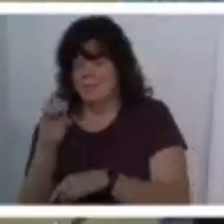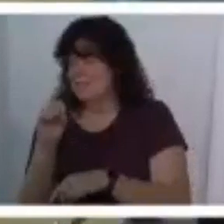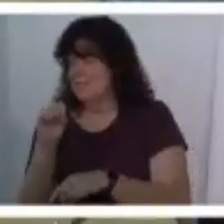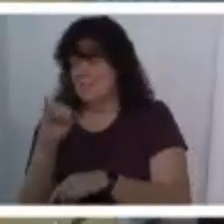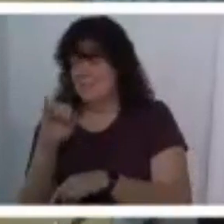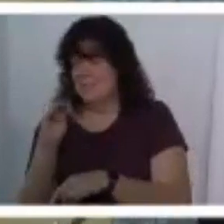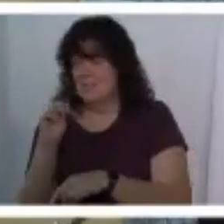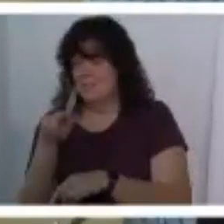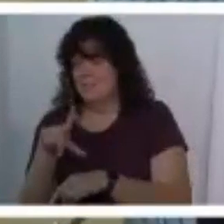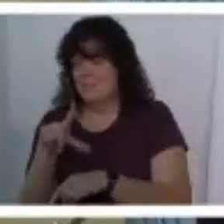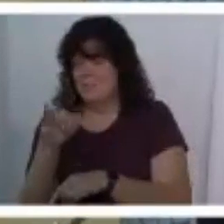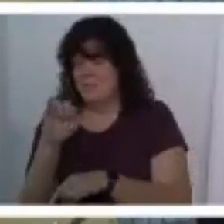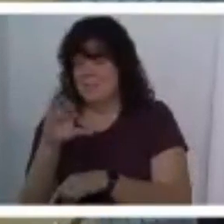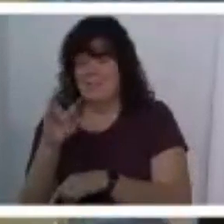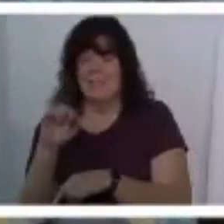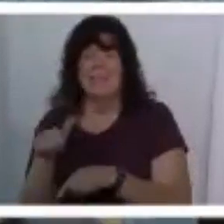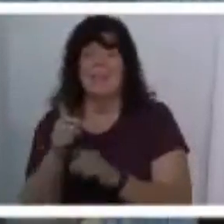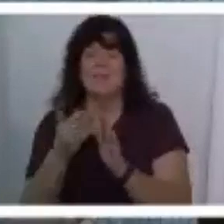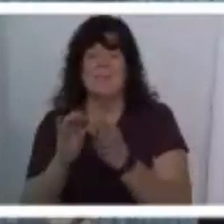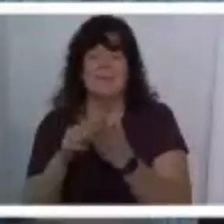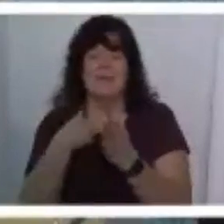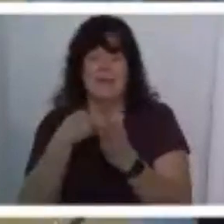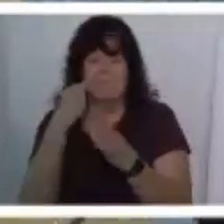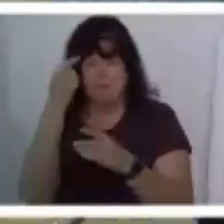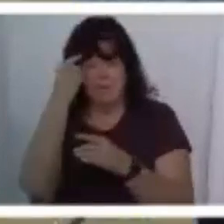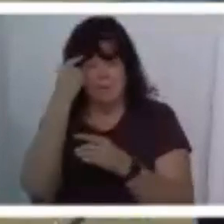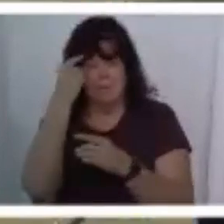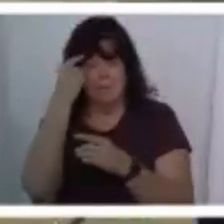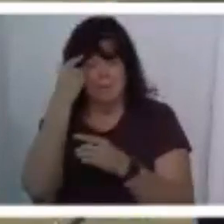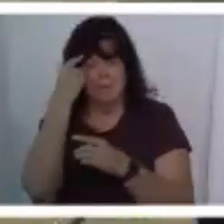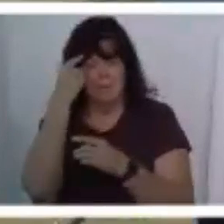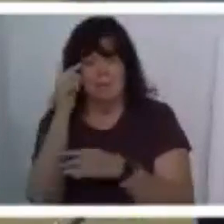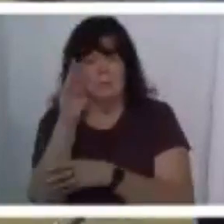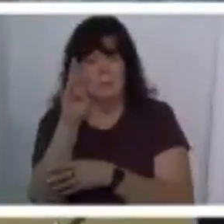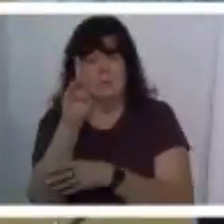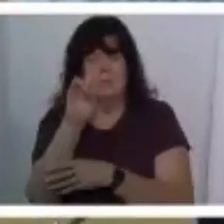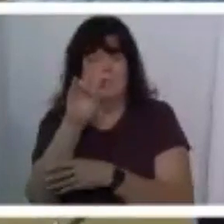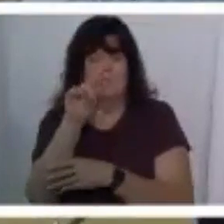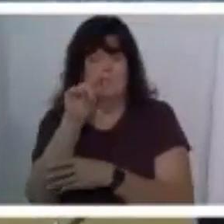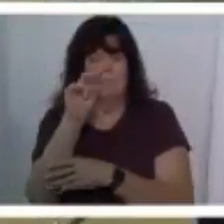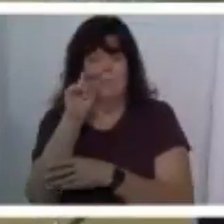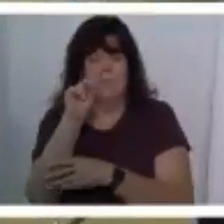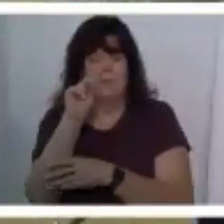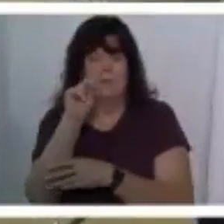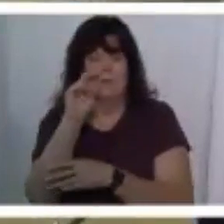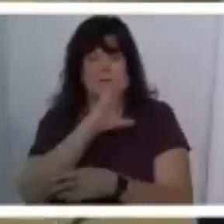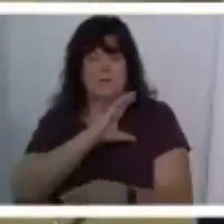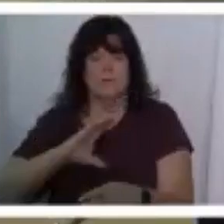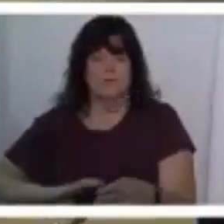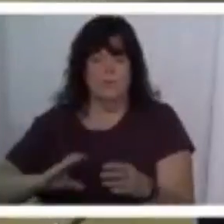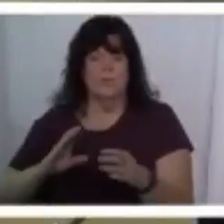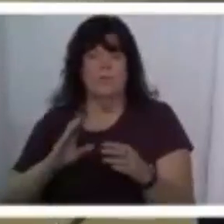the other community that i have in mind is britain christian church which is a doc about 10